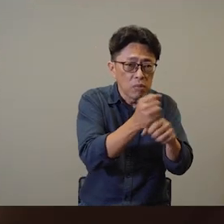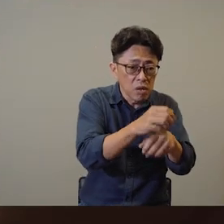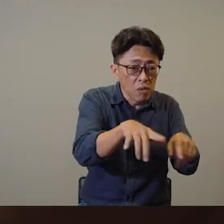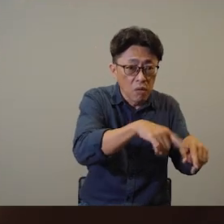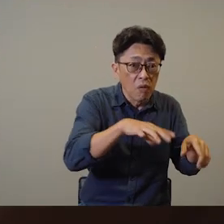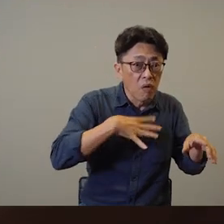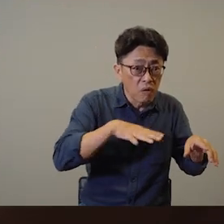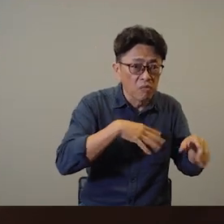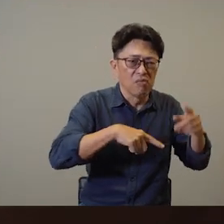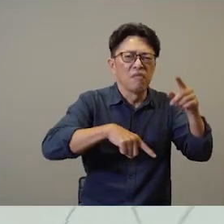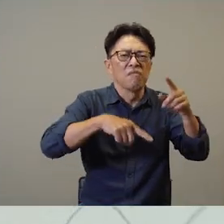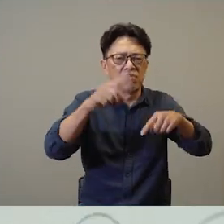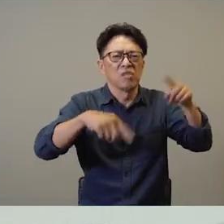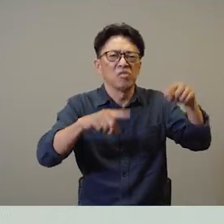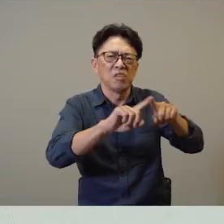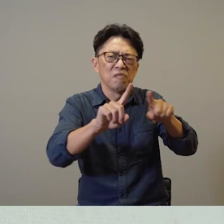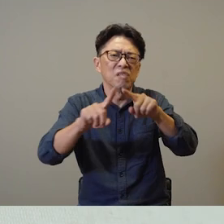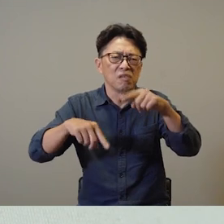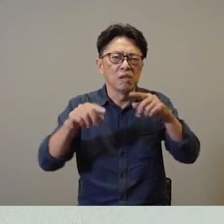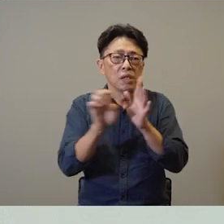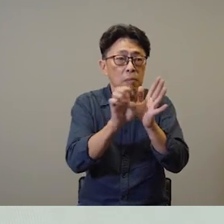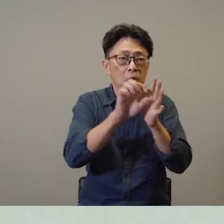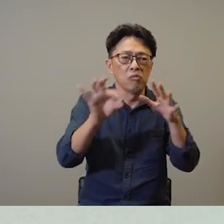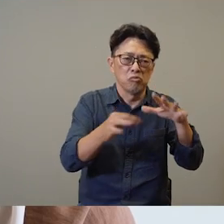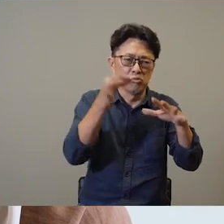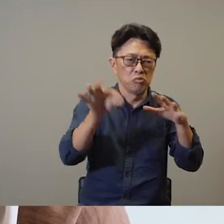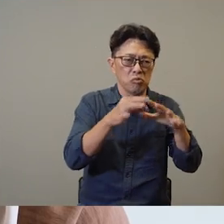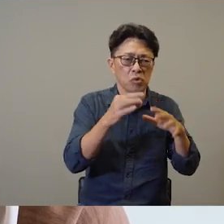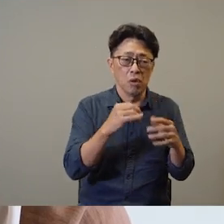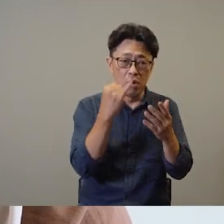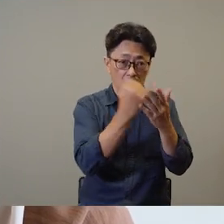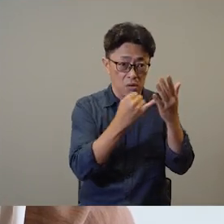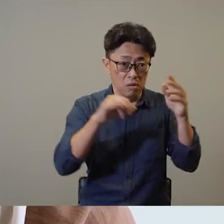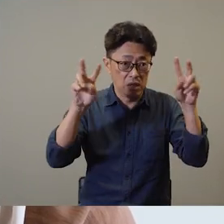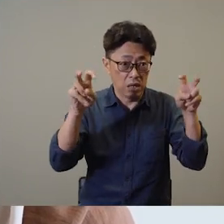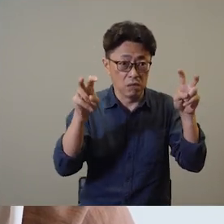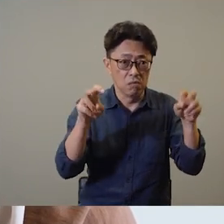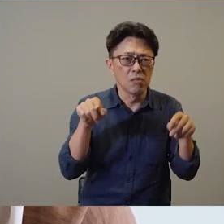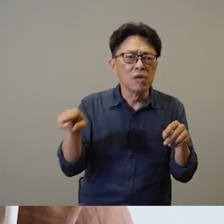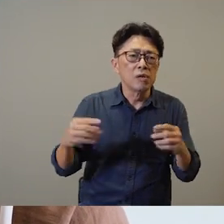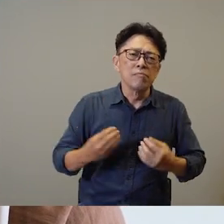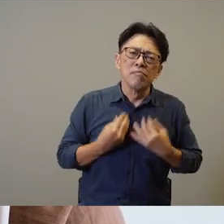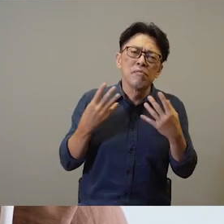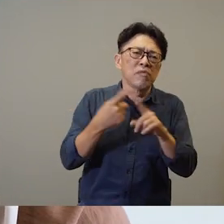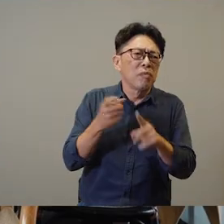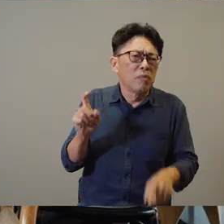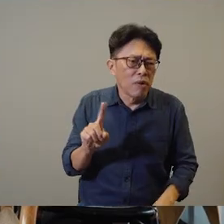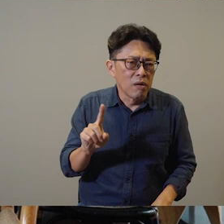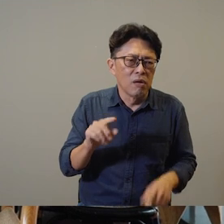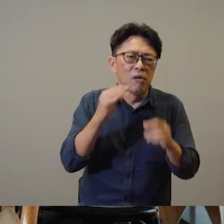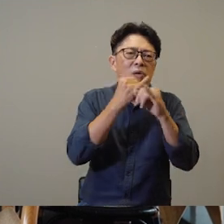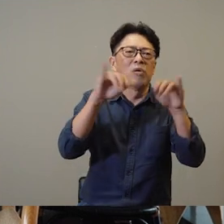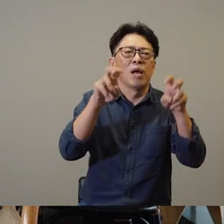as embroidery, weaving, tufting and more. The title of the artwork Can You See the Forest for the Trees is actually inspired by the idiom